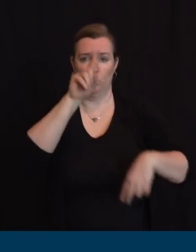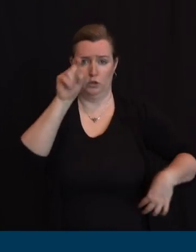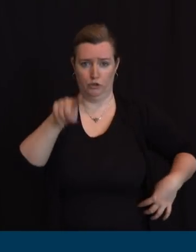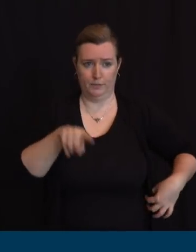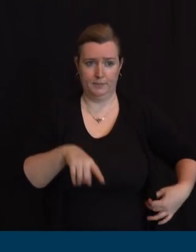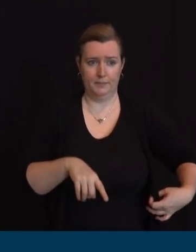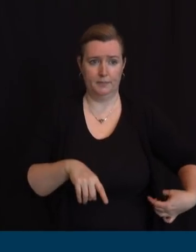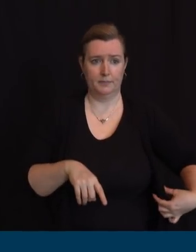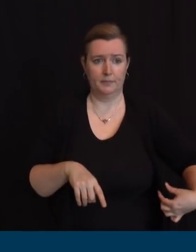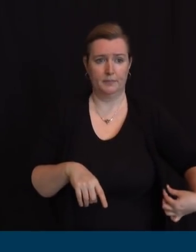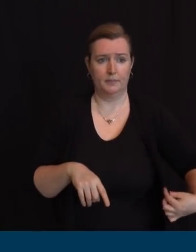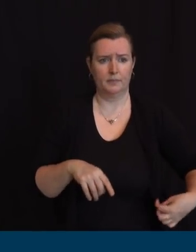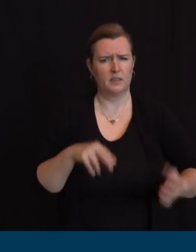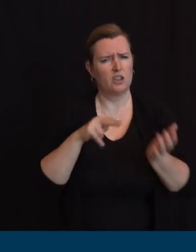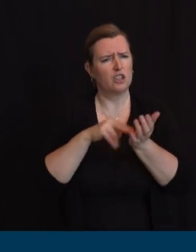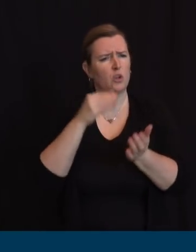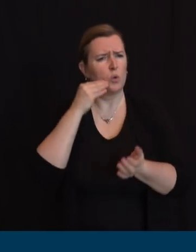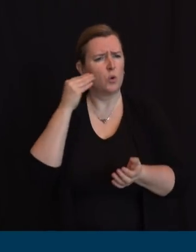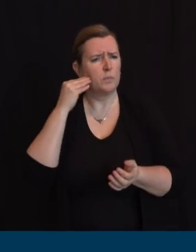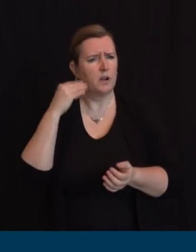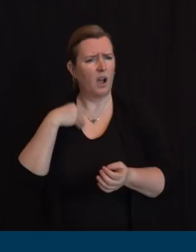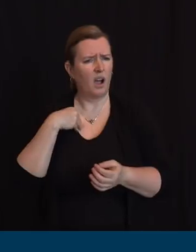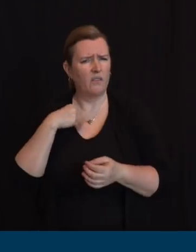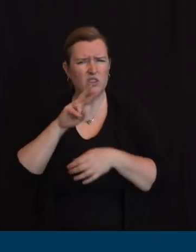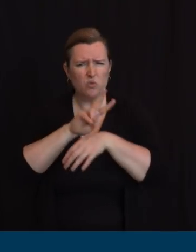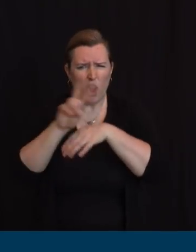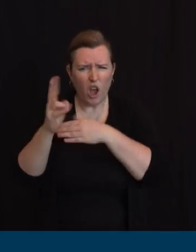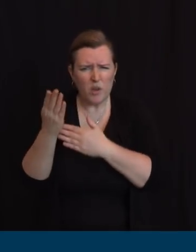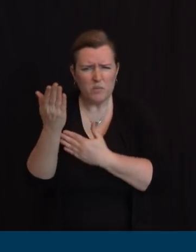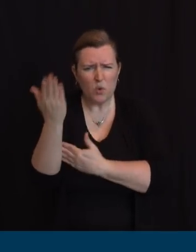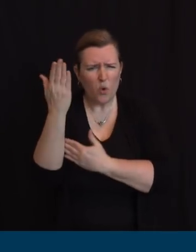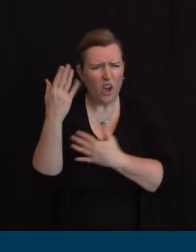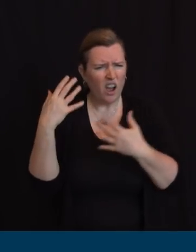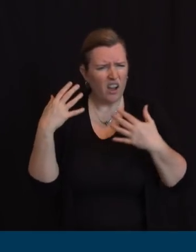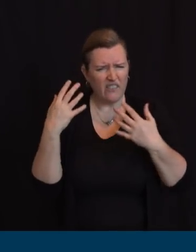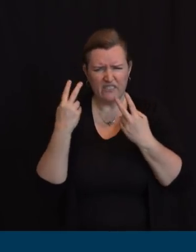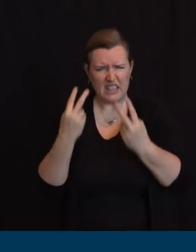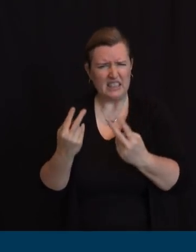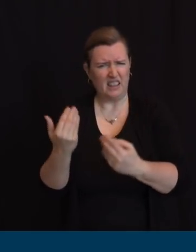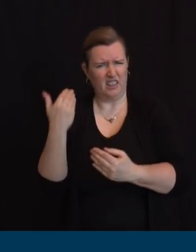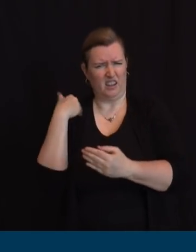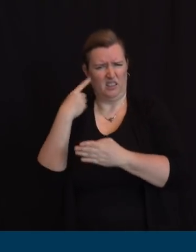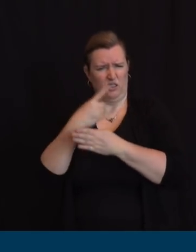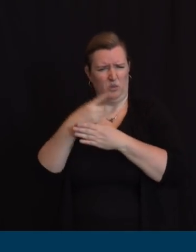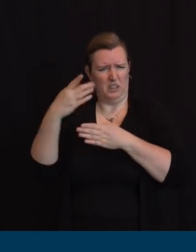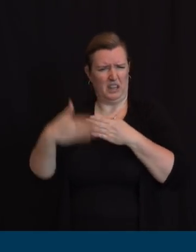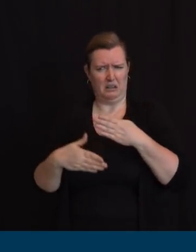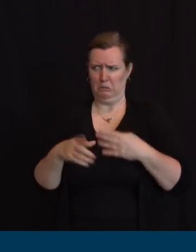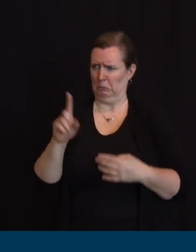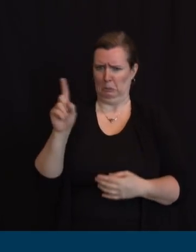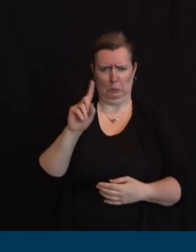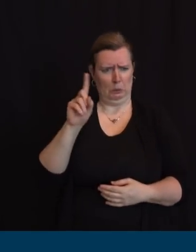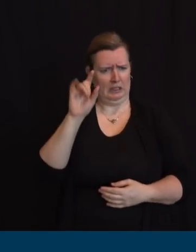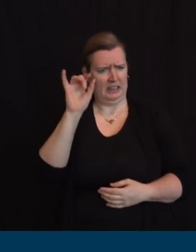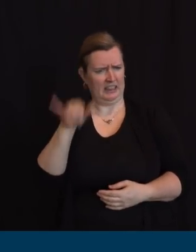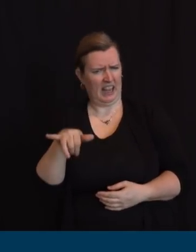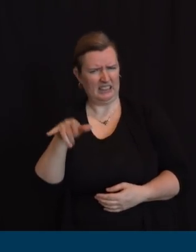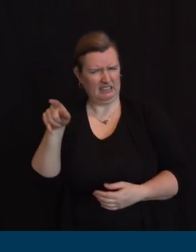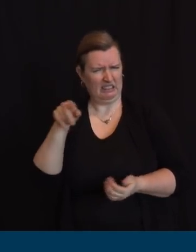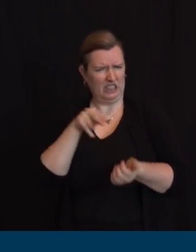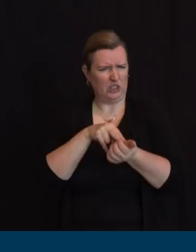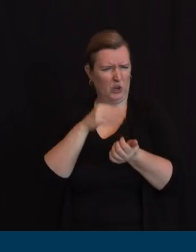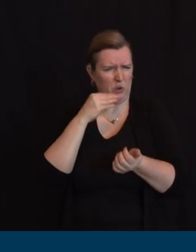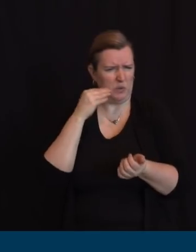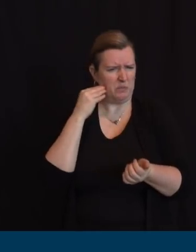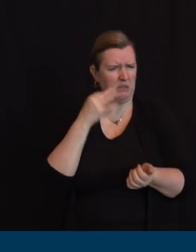prompted it what are those types of things you're finding and can we get people are still clamoring for families of people in these places